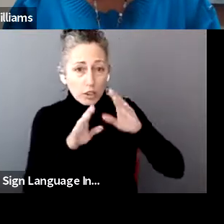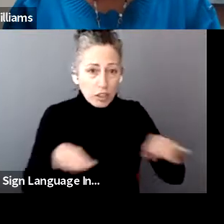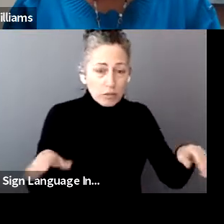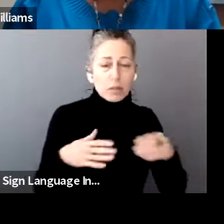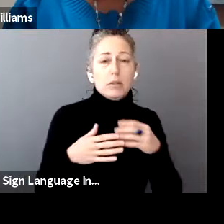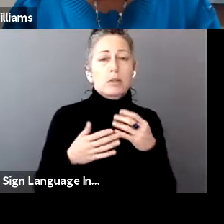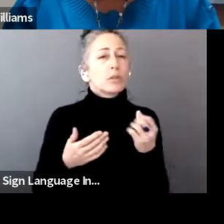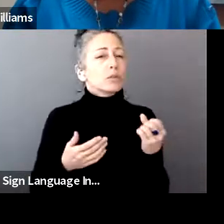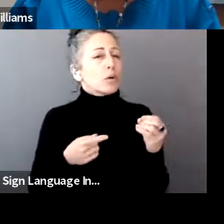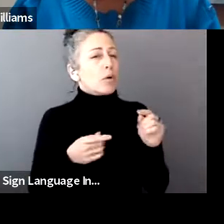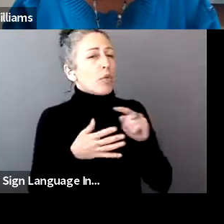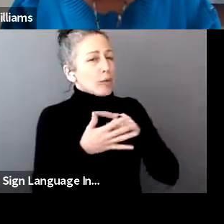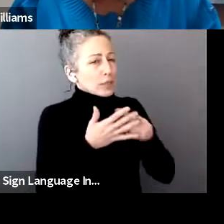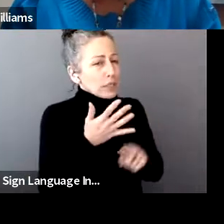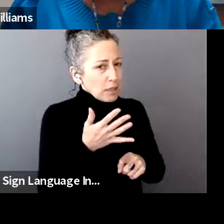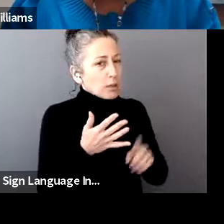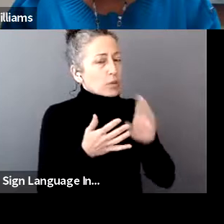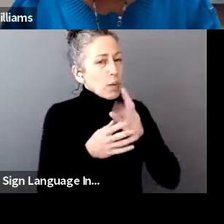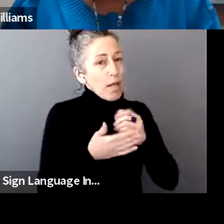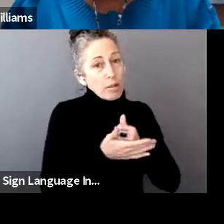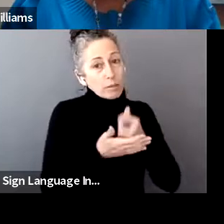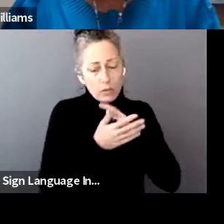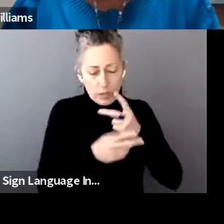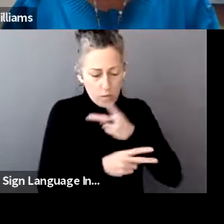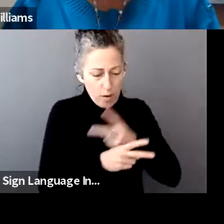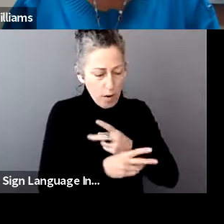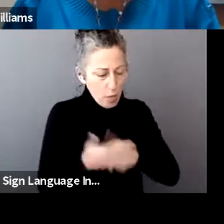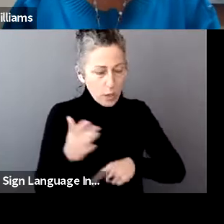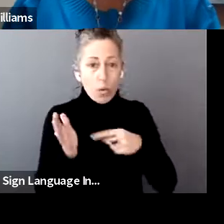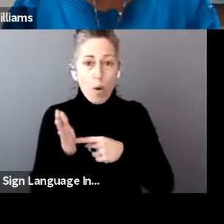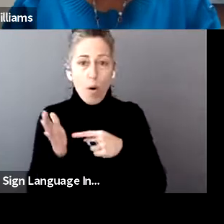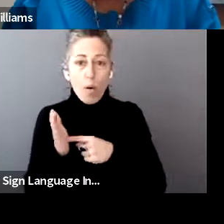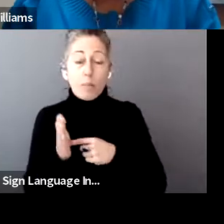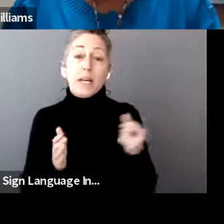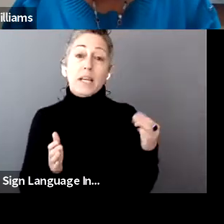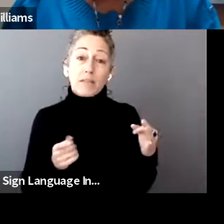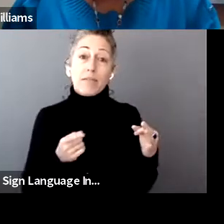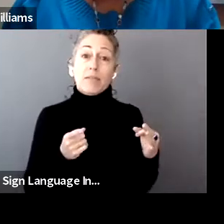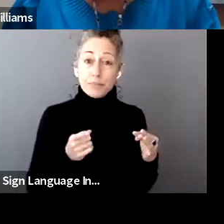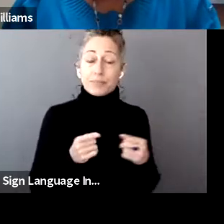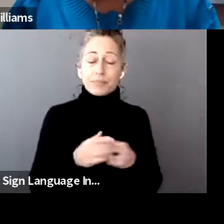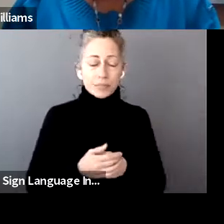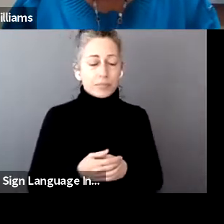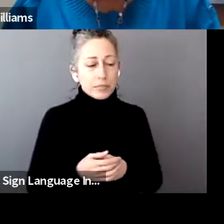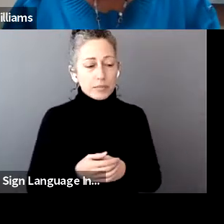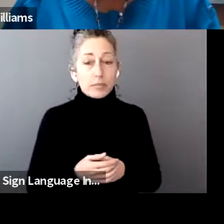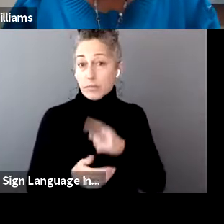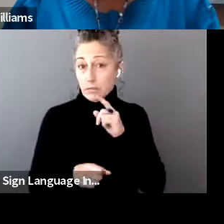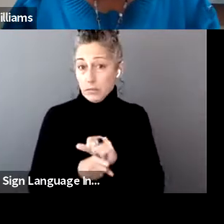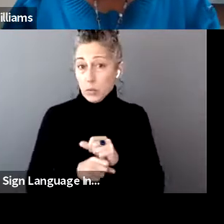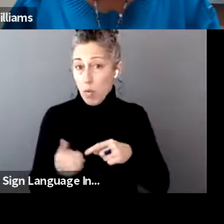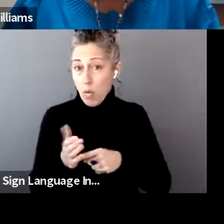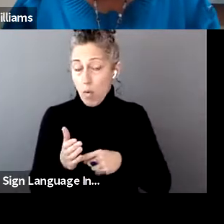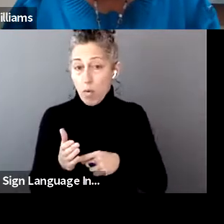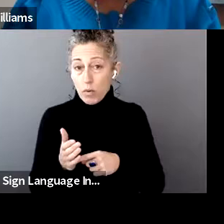precise tool so that you won't fall into a pitfall. Now, if you do owe taxes at the end of the year, just remember that if